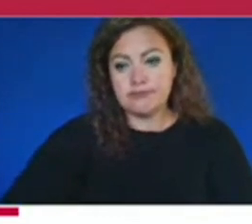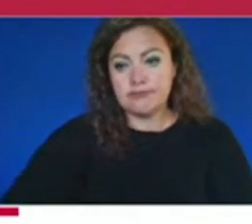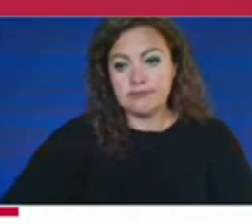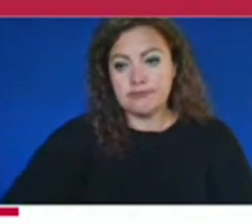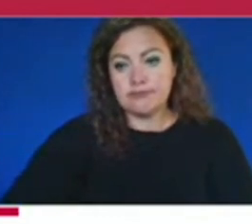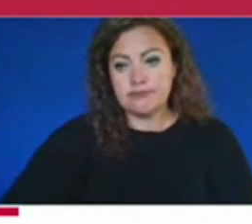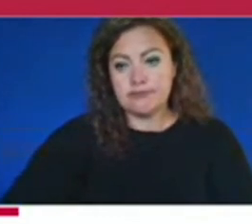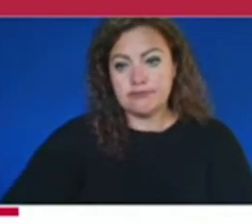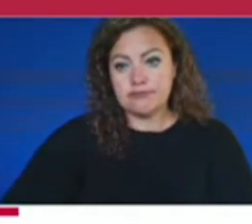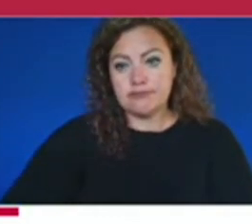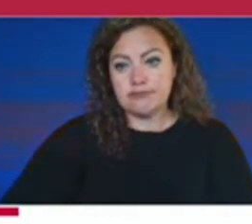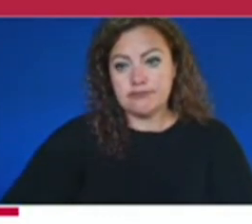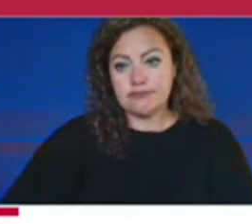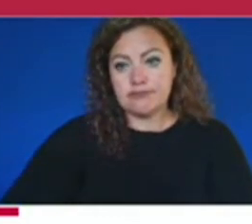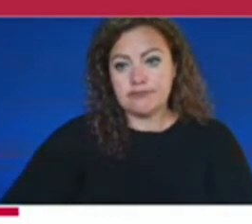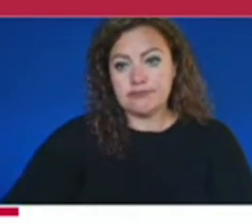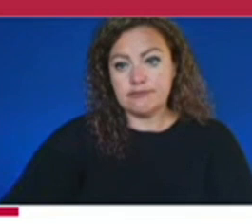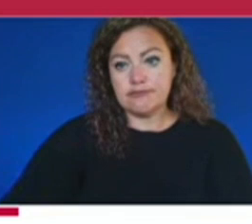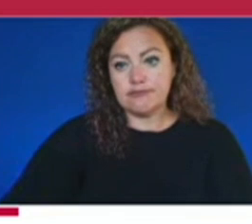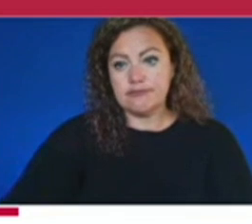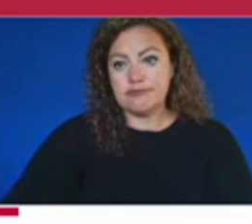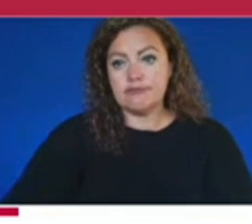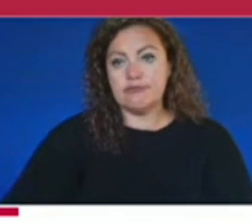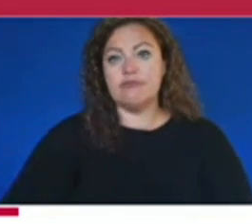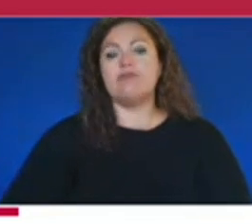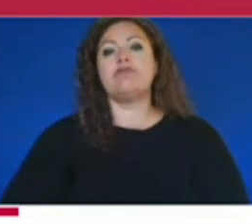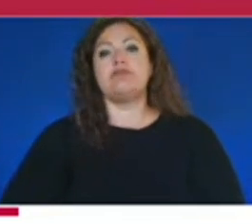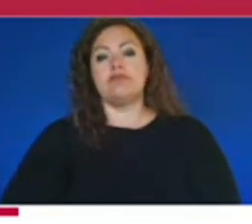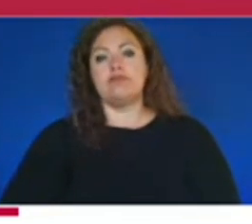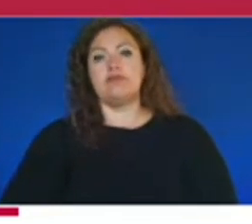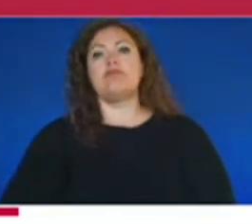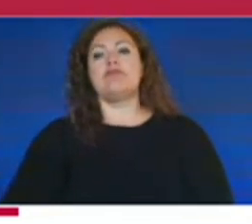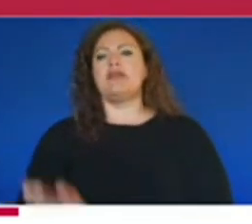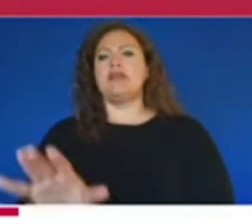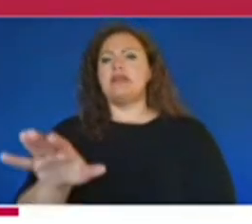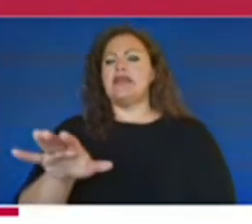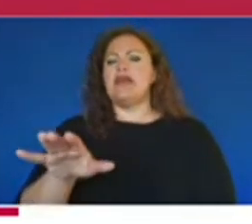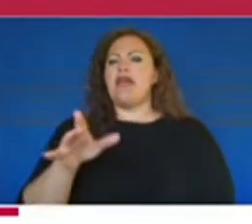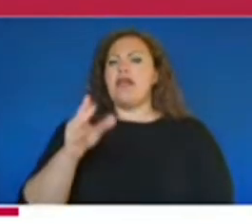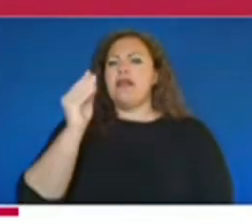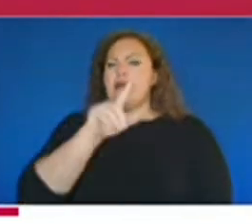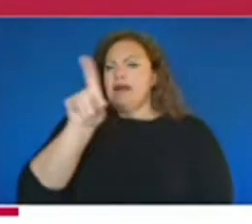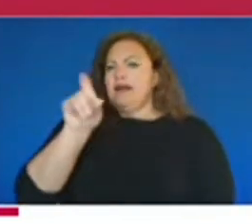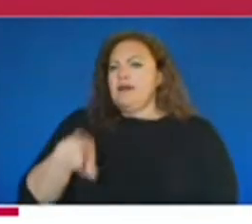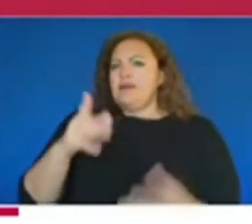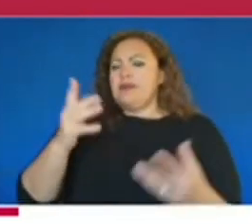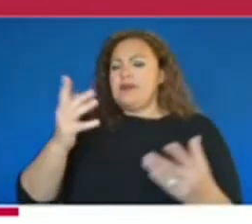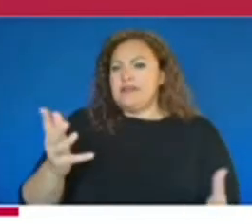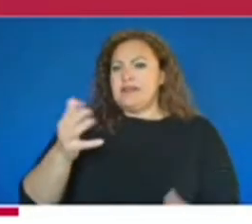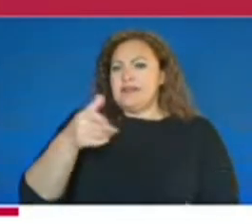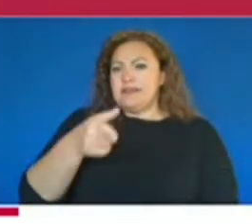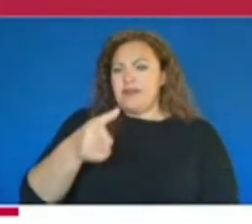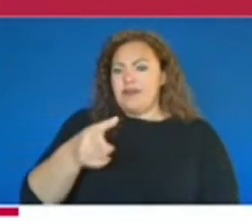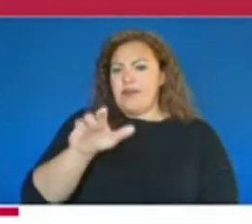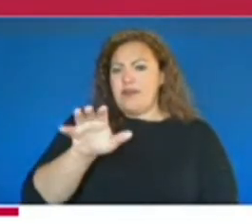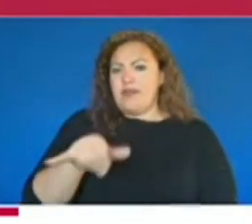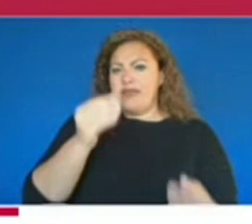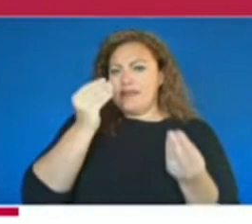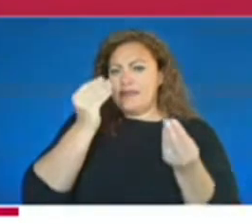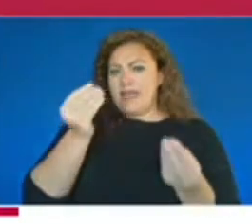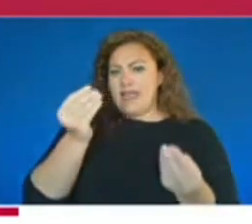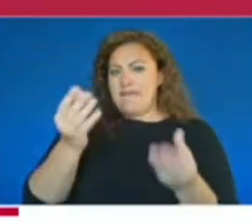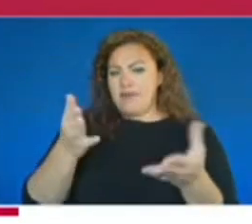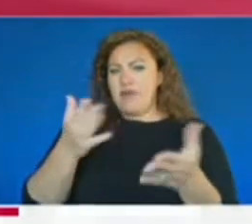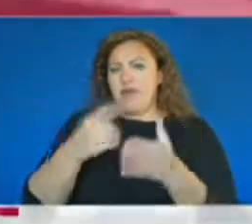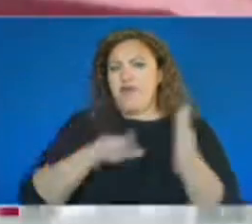feeling like they're not being kept in the loop on the status, not even knowing that there's a press conference today about the update of the anniversary. What is your message to